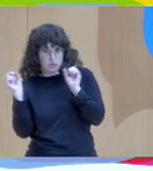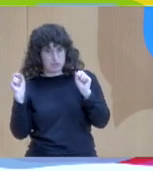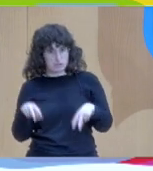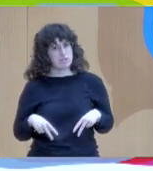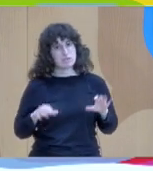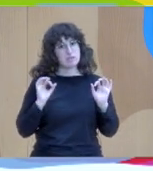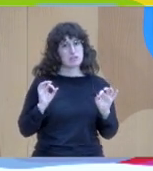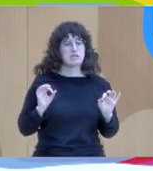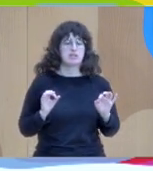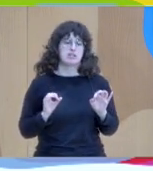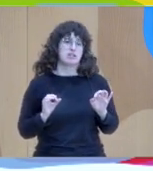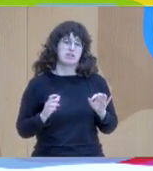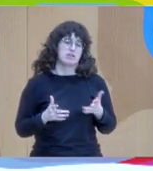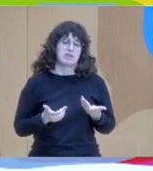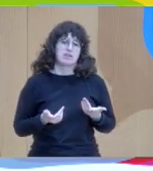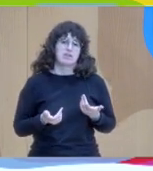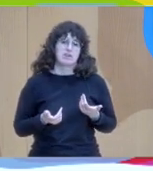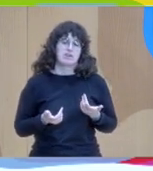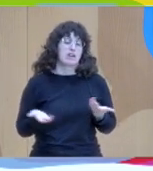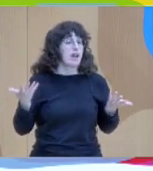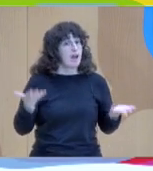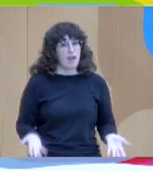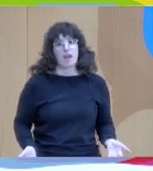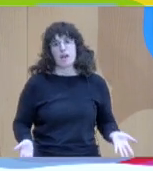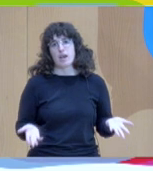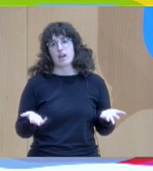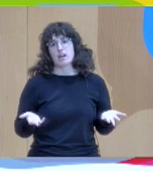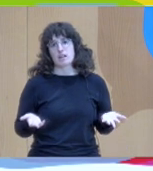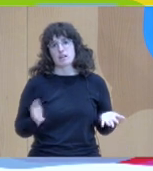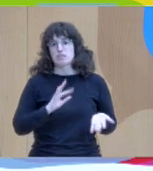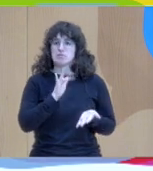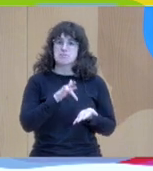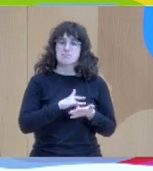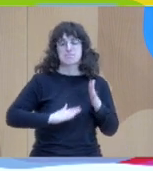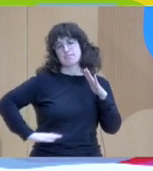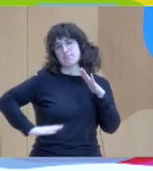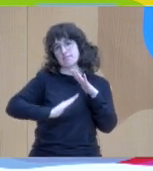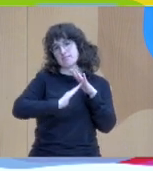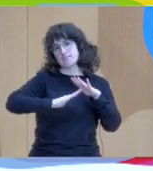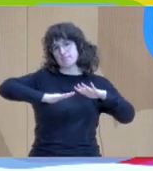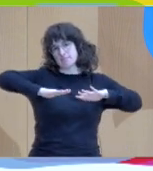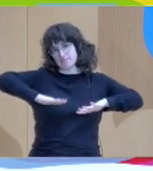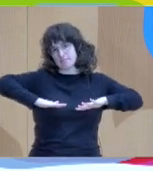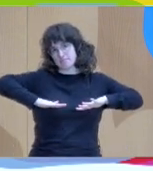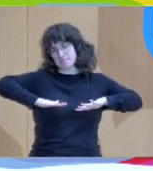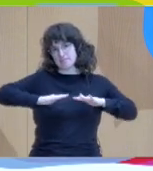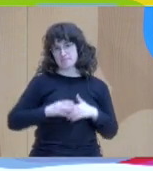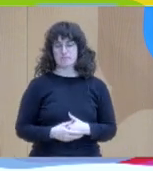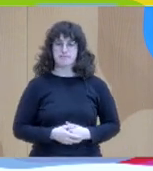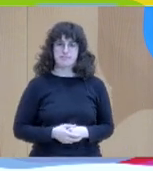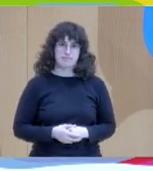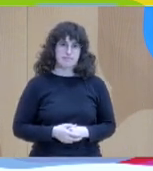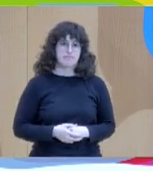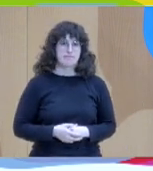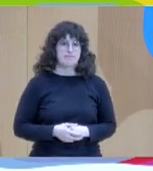and we had a walk with Esa, my colleague, and I noticed that there's a person for the next